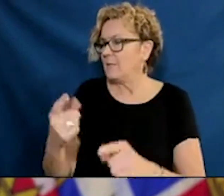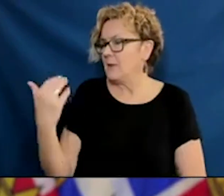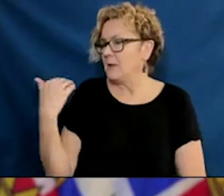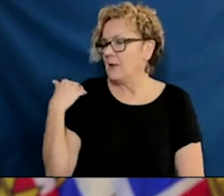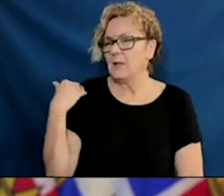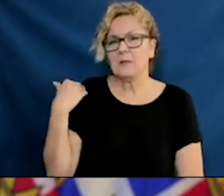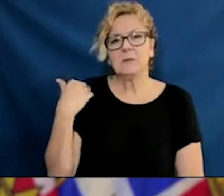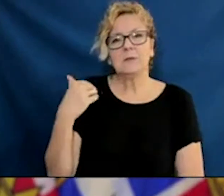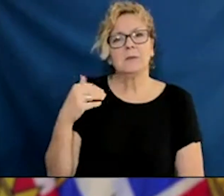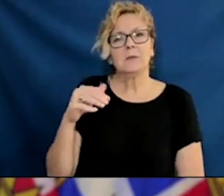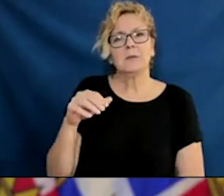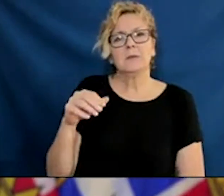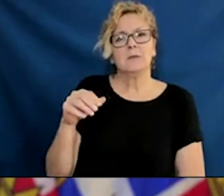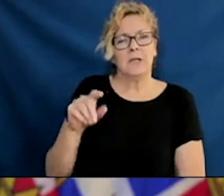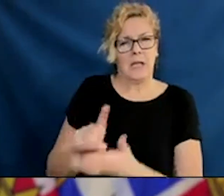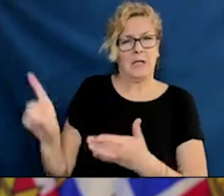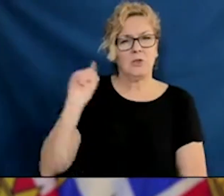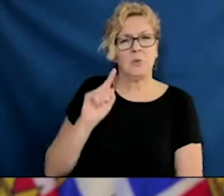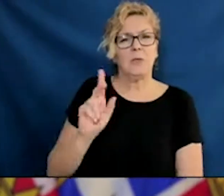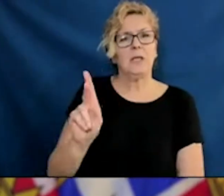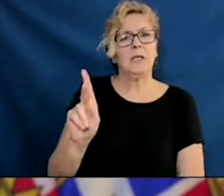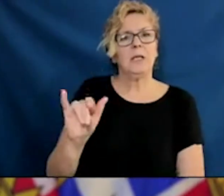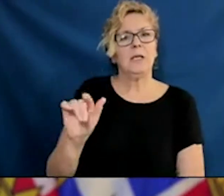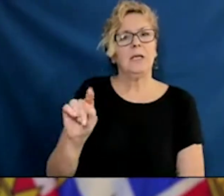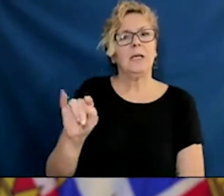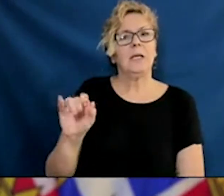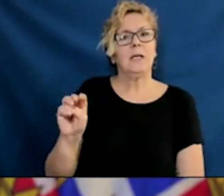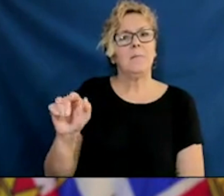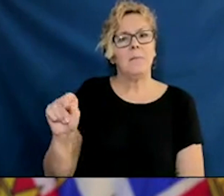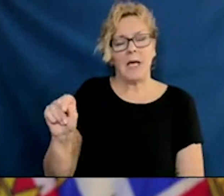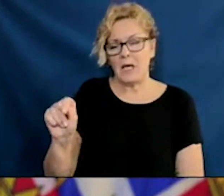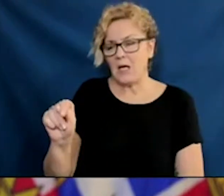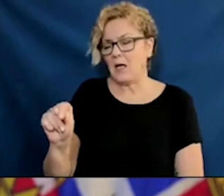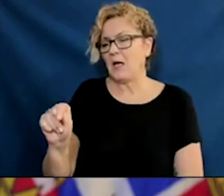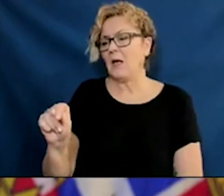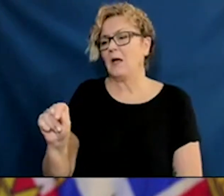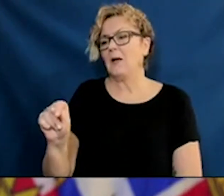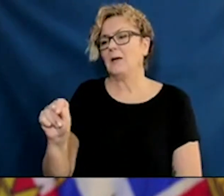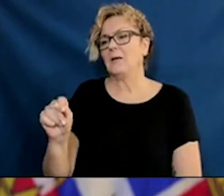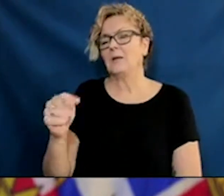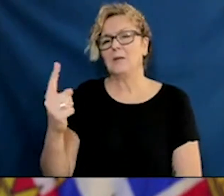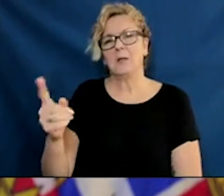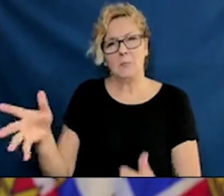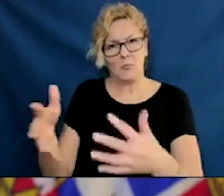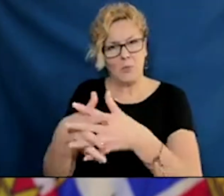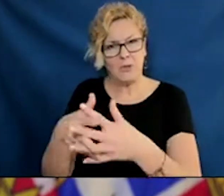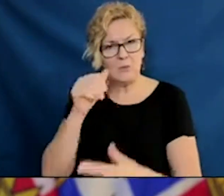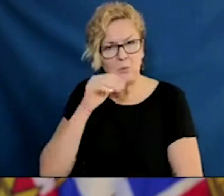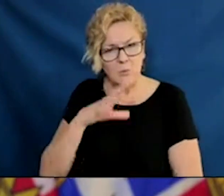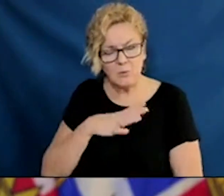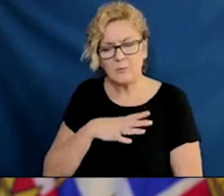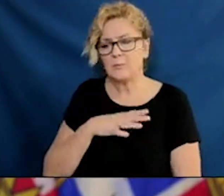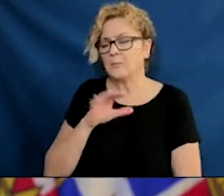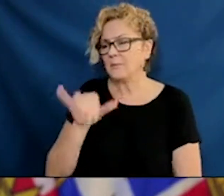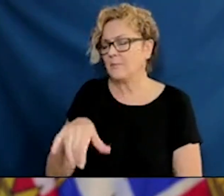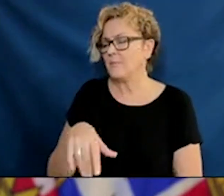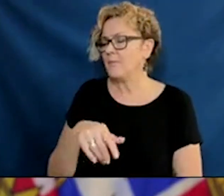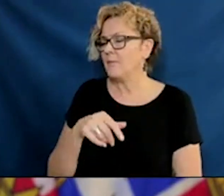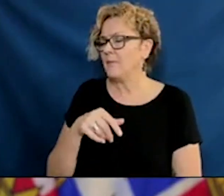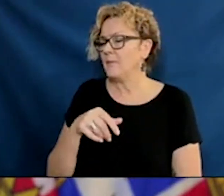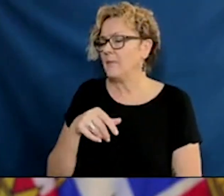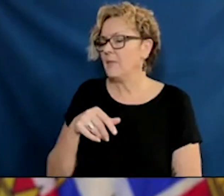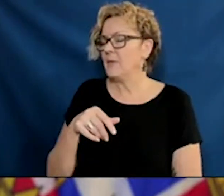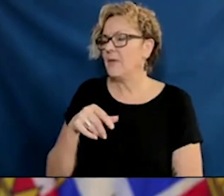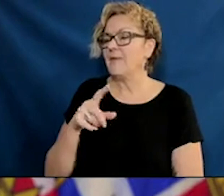in. And I'm wondering what the progress is on the task force that resulted after her report. Has that task force